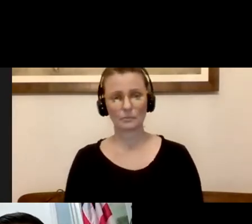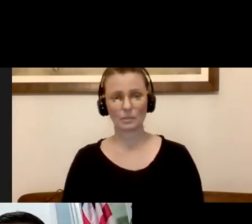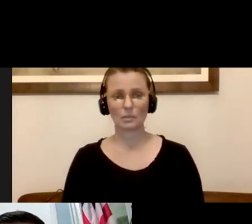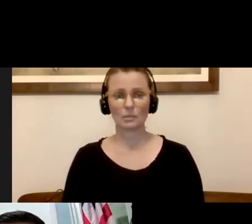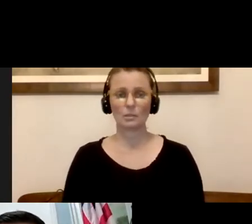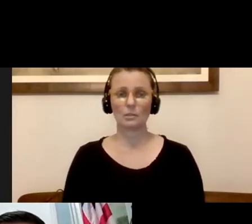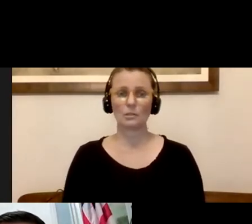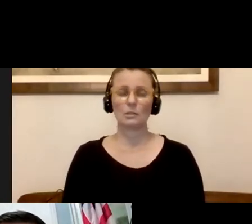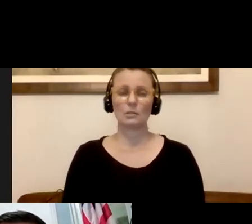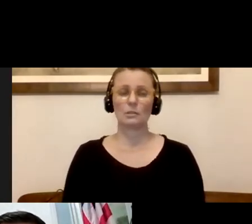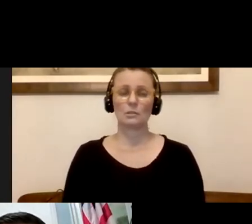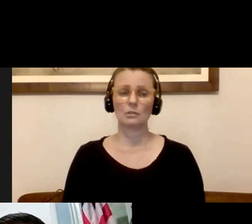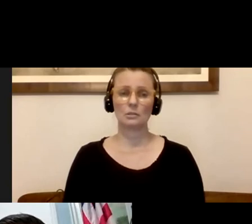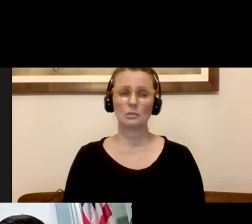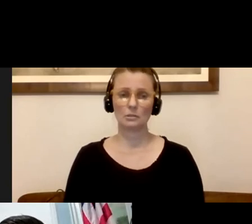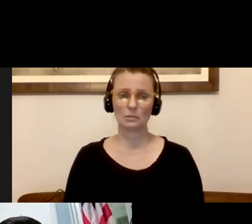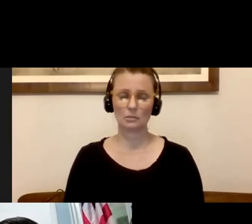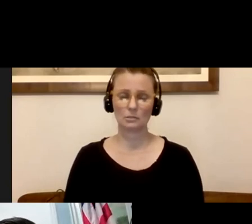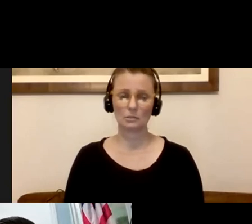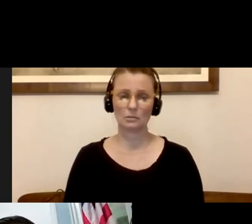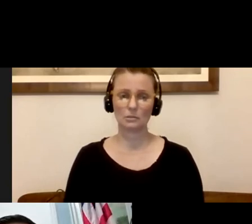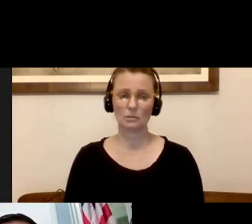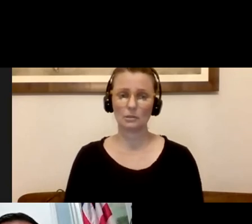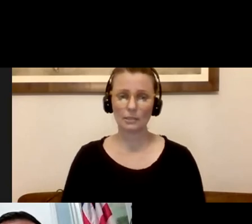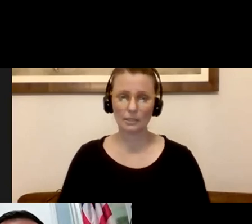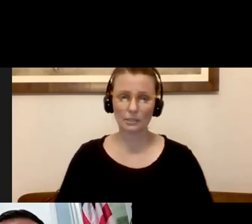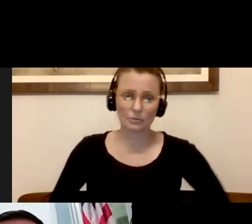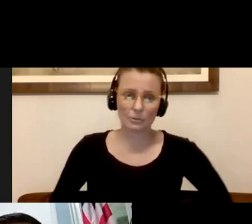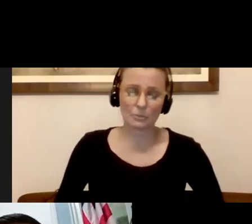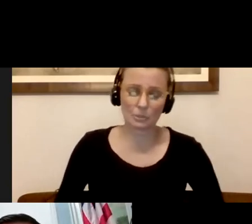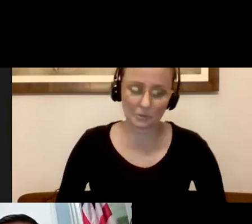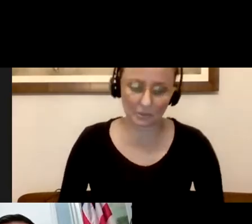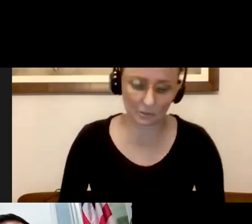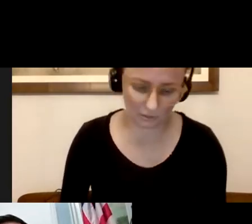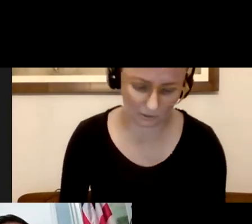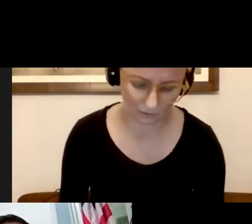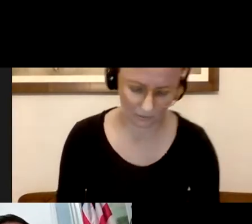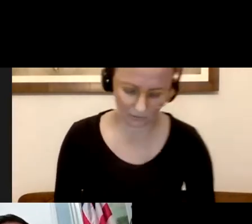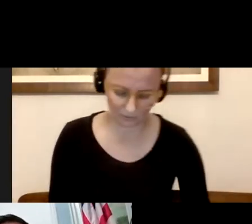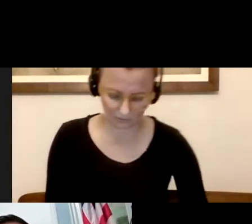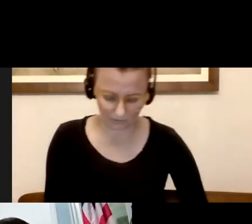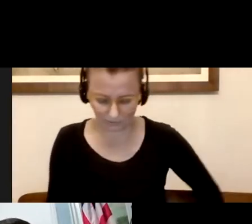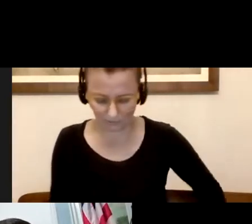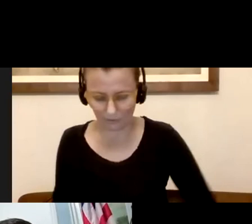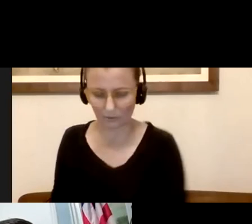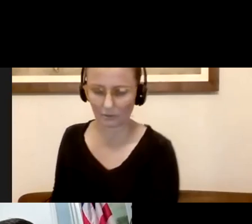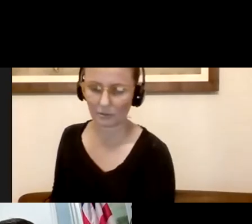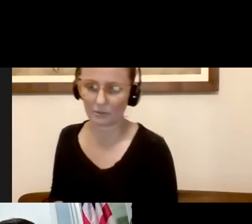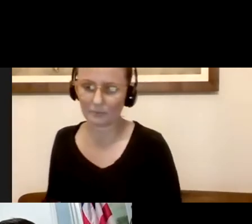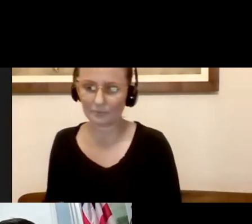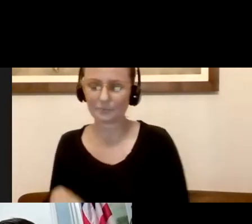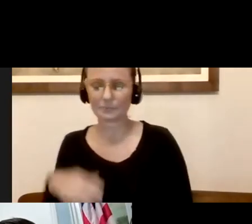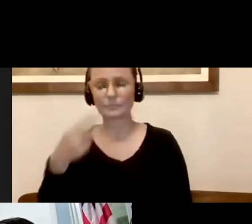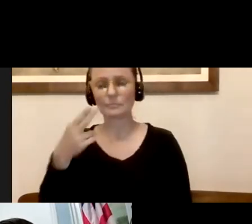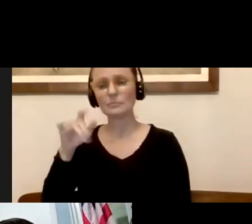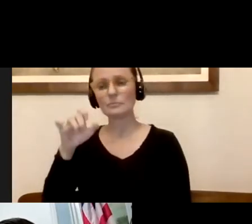back to the questions sent in advance. This is a medical question from Helen Corrigan. Helen, it's great to hear from you. I hope you're doing fine.